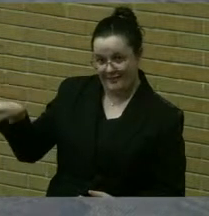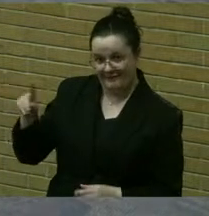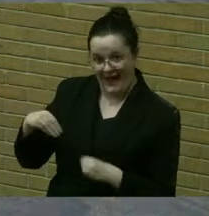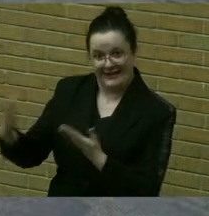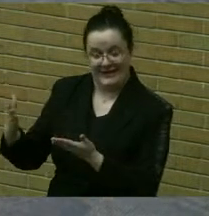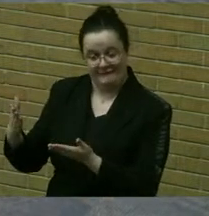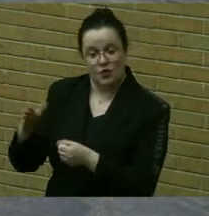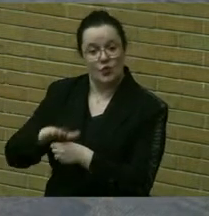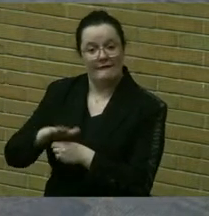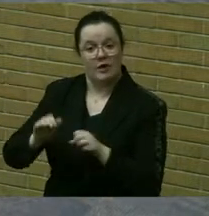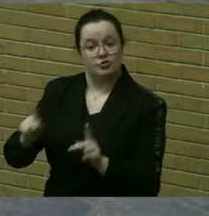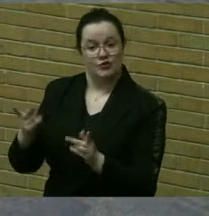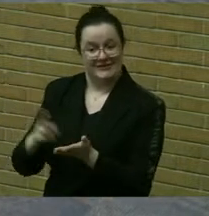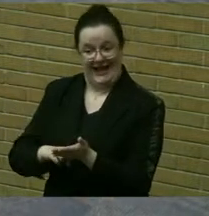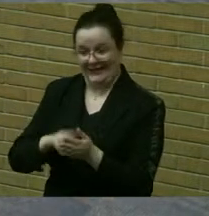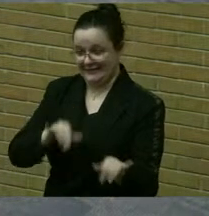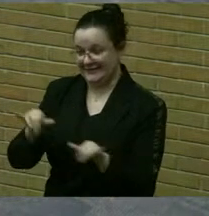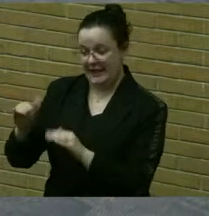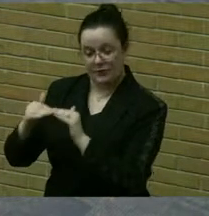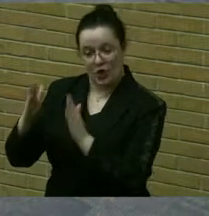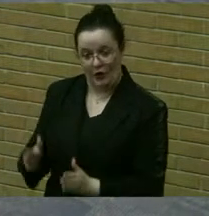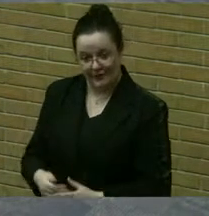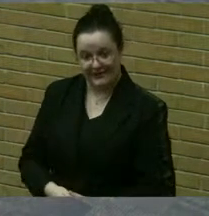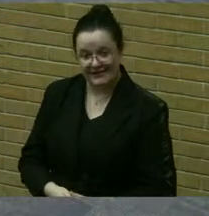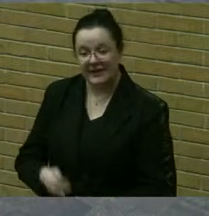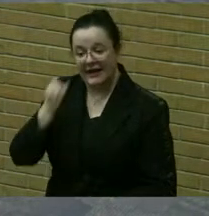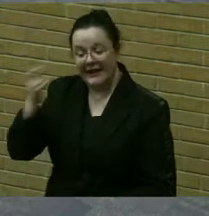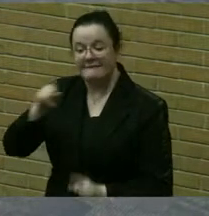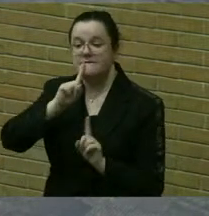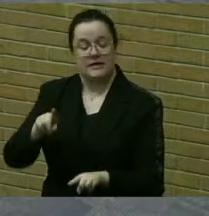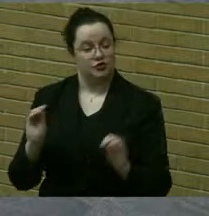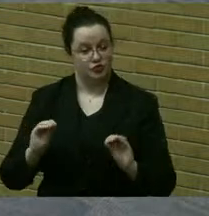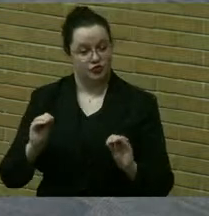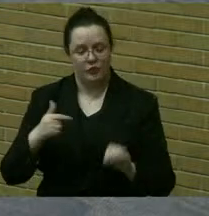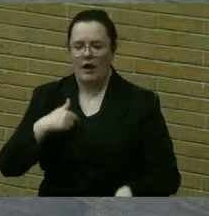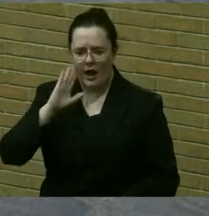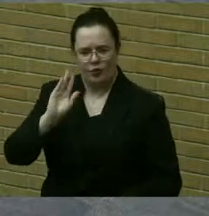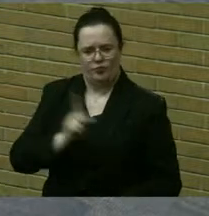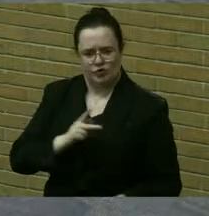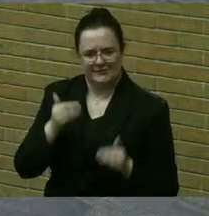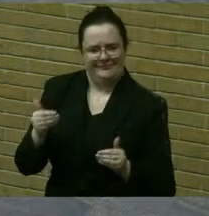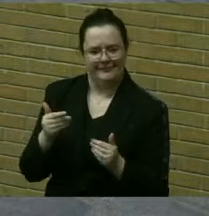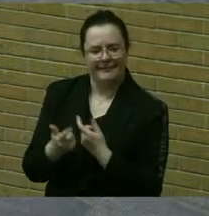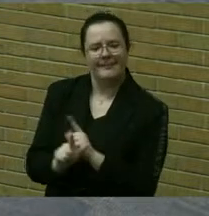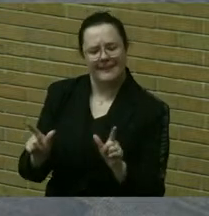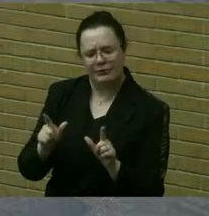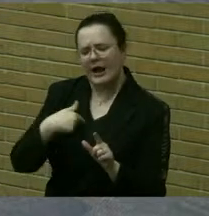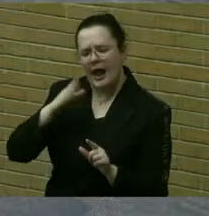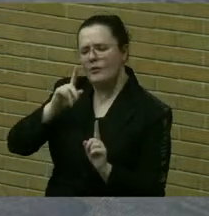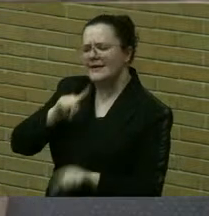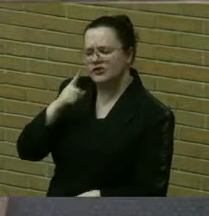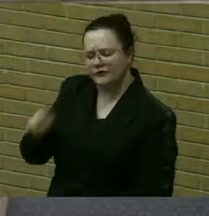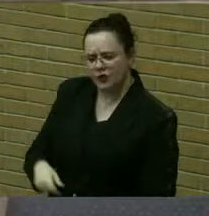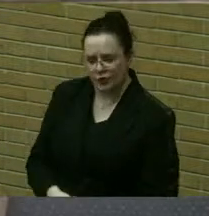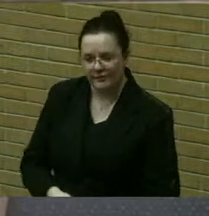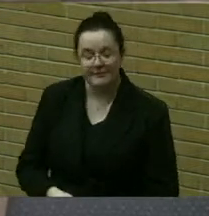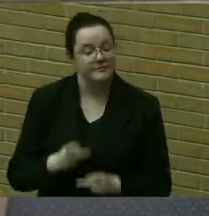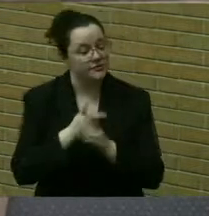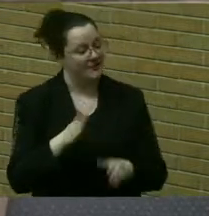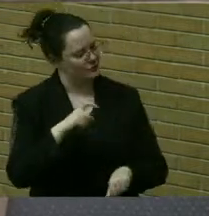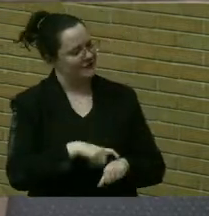to sign like your colleagues? If you don't answer, then I will personally take liberty to answer the question for you. Time.